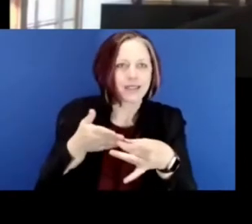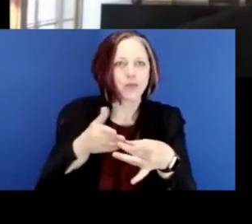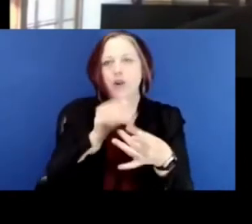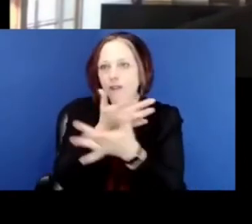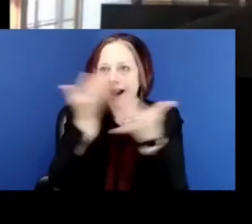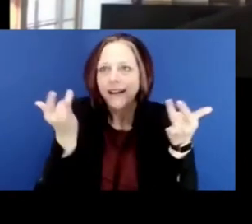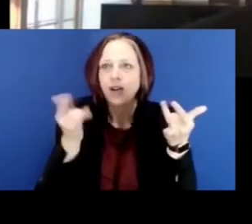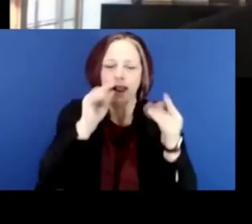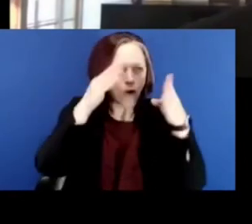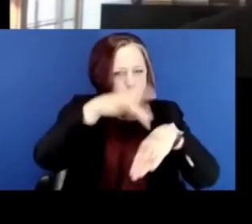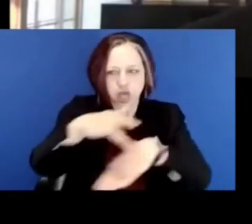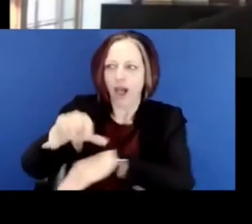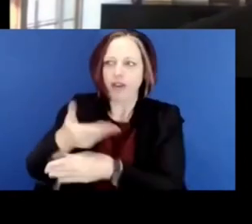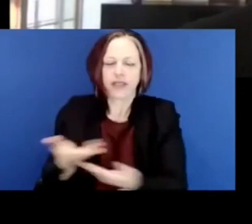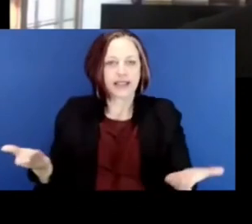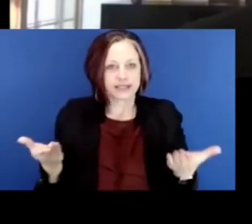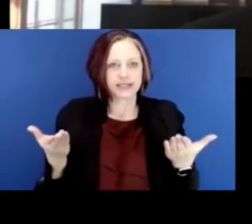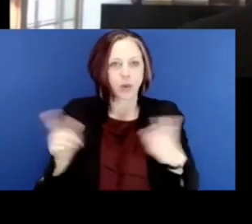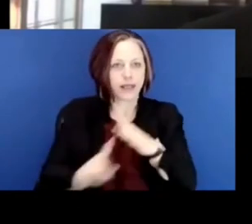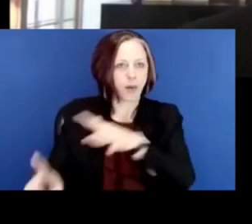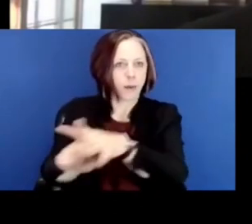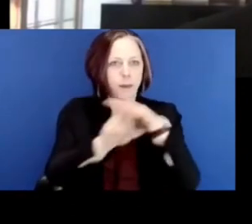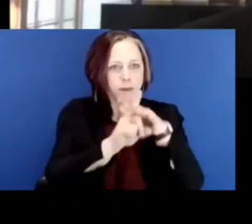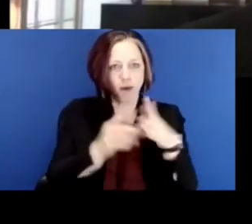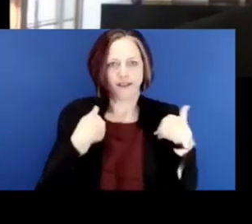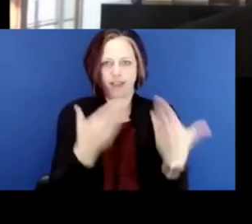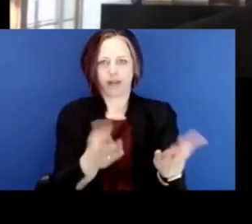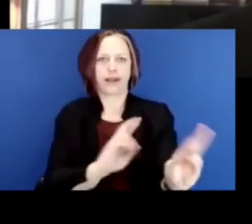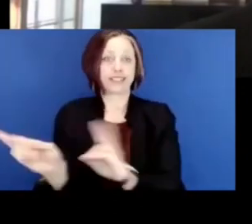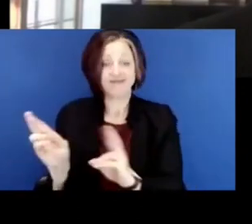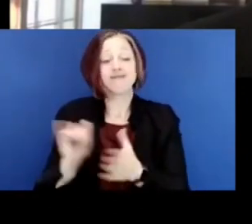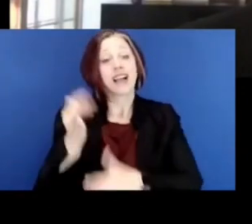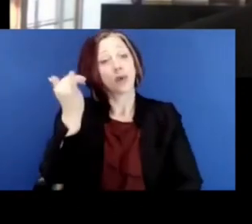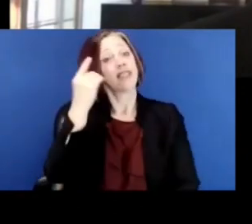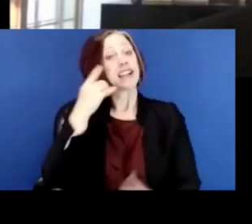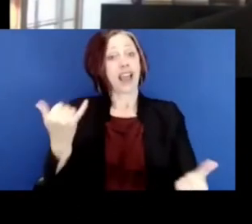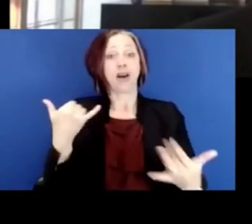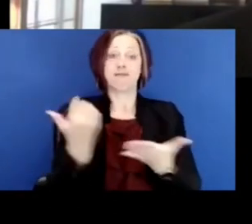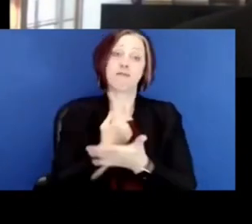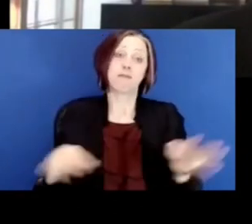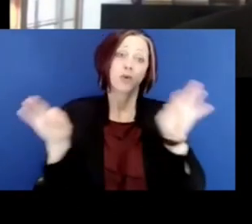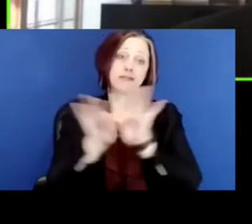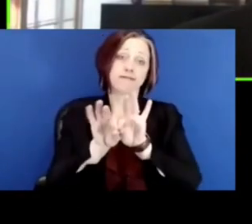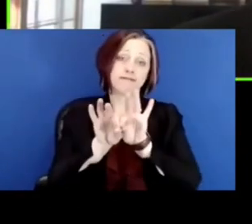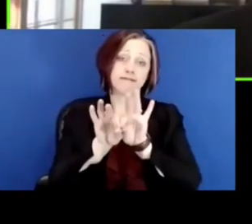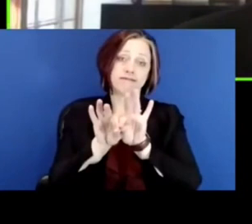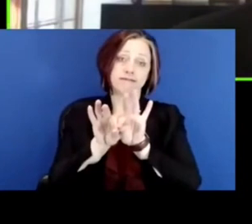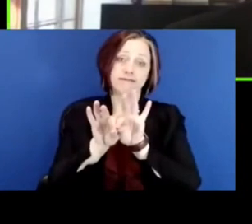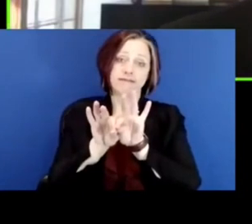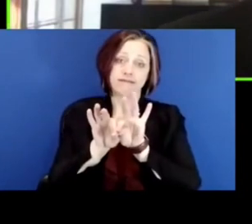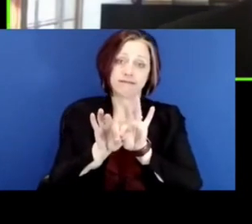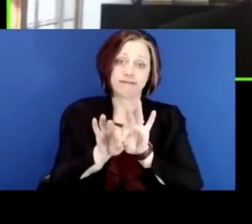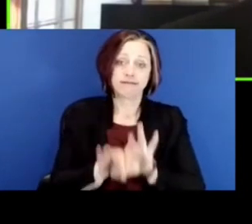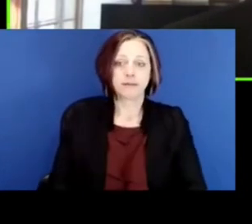get focused on other things as other things emerge as we have in our past. That's why I think now is so important. Well, it seems like